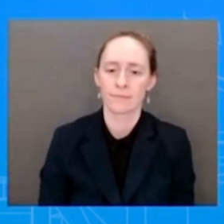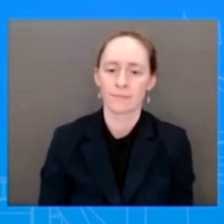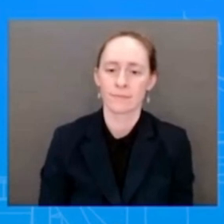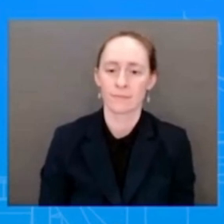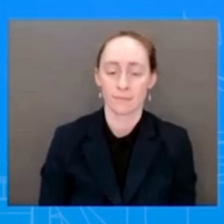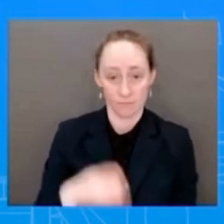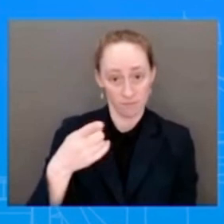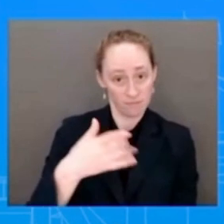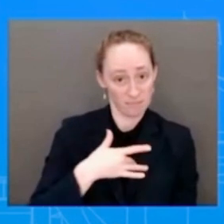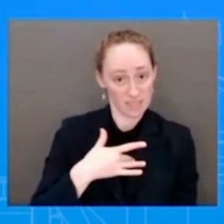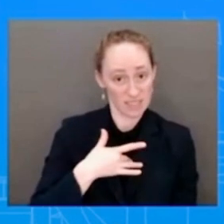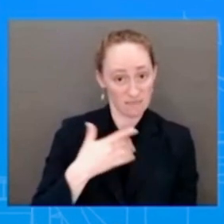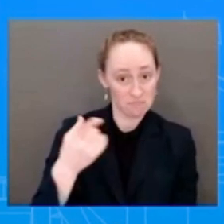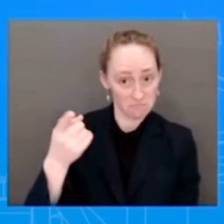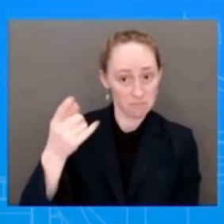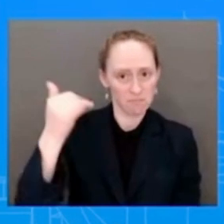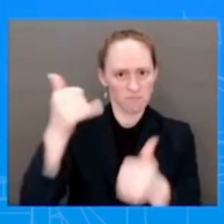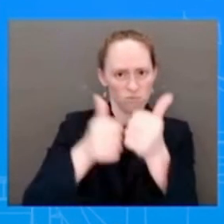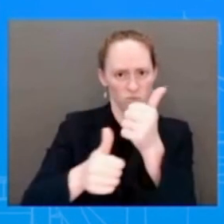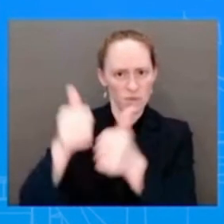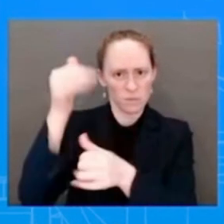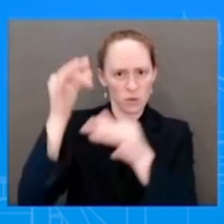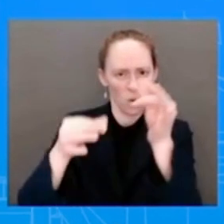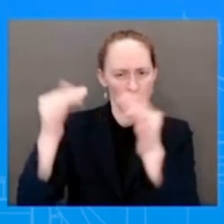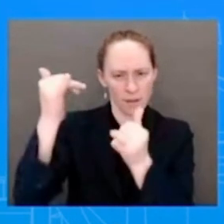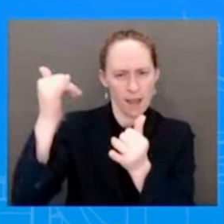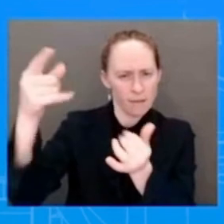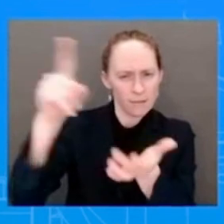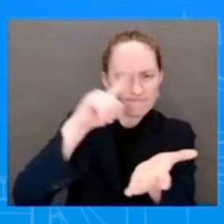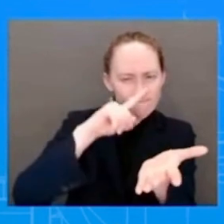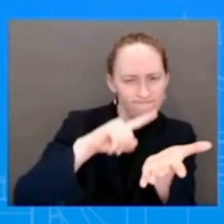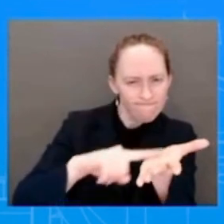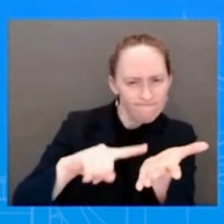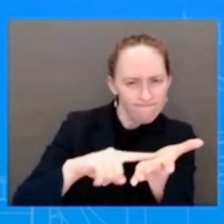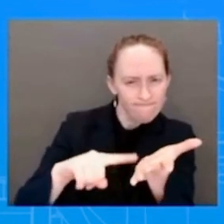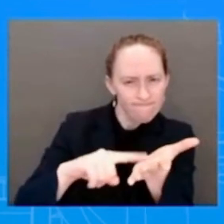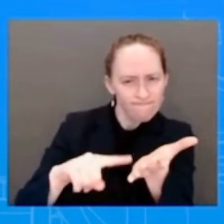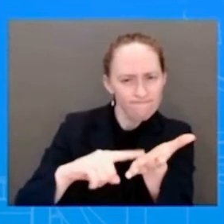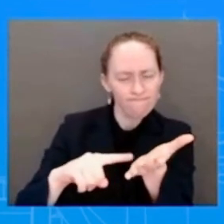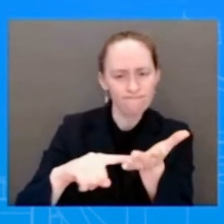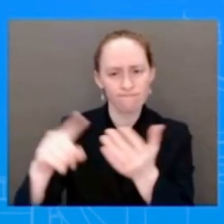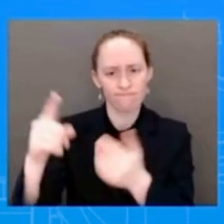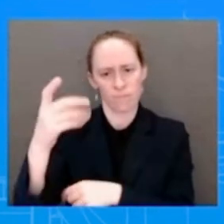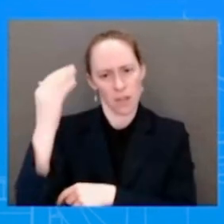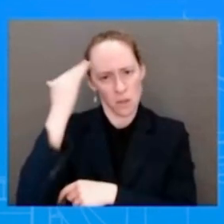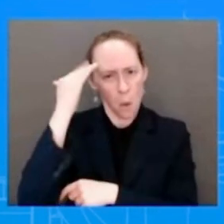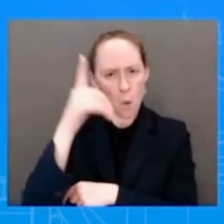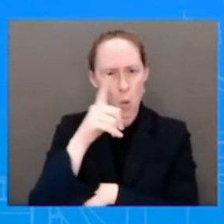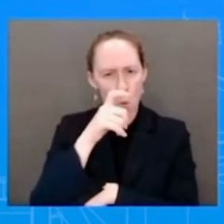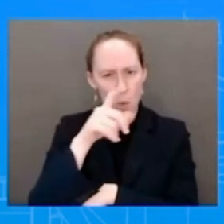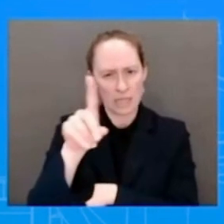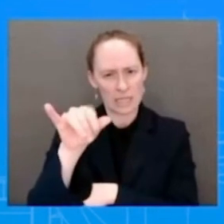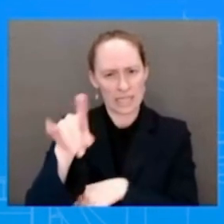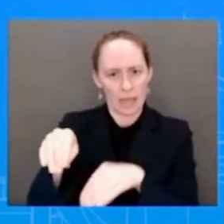that Michael Chertoff advised it and then also that the justices themselves weren't under oath and got to sort of be part of the process.